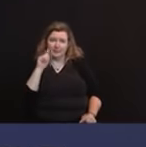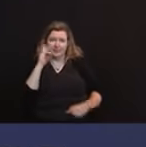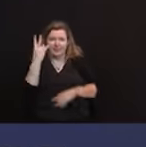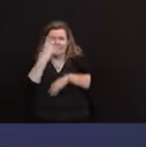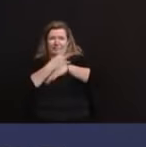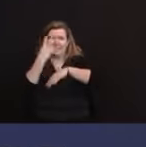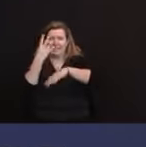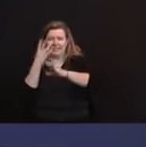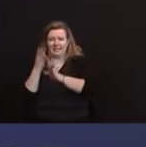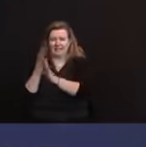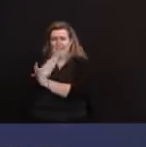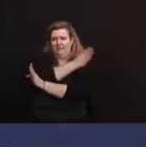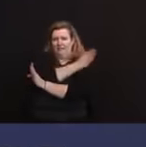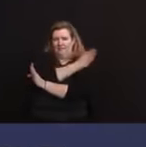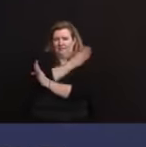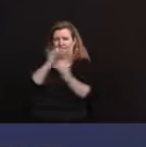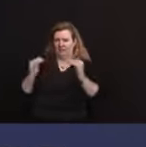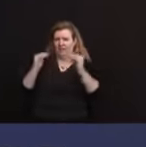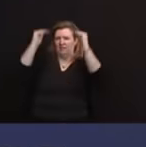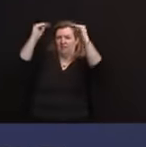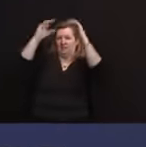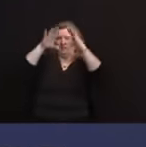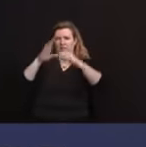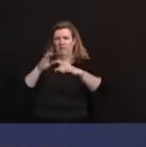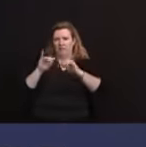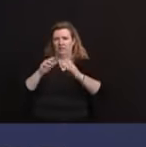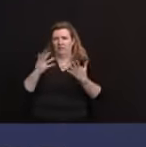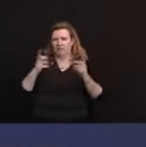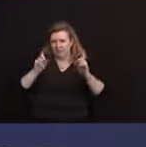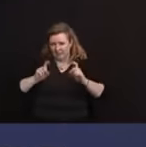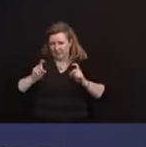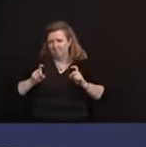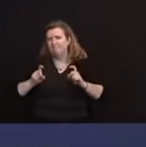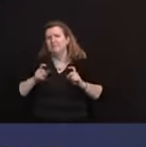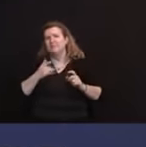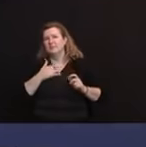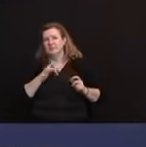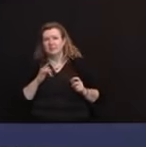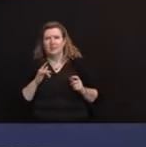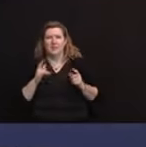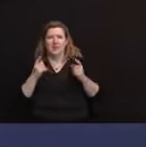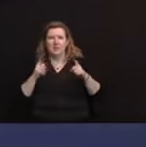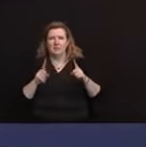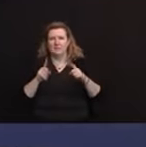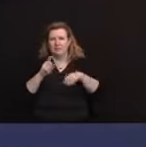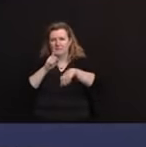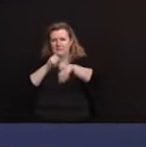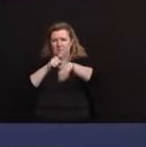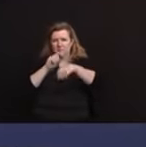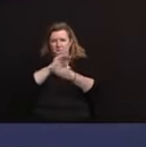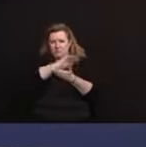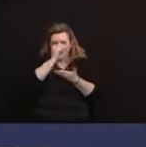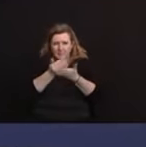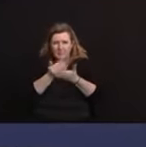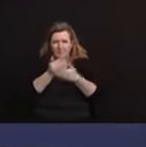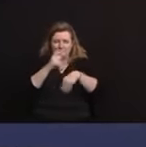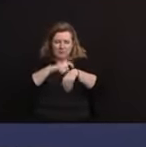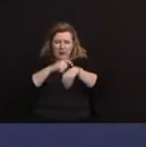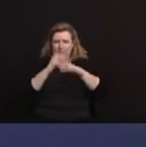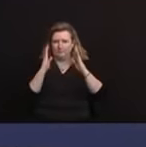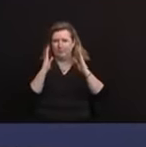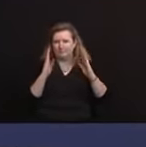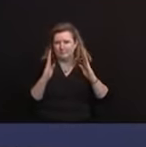that the number of tests have been sort of largely in a band contributes to some amount of its steadiness, but